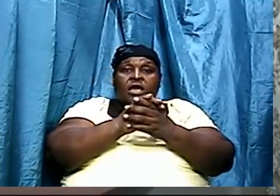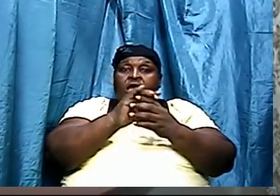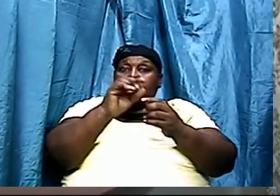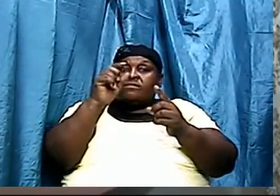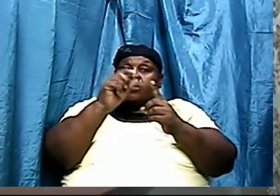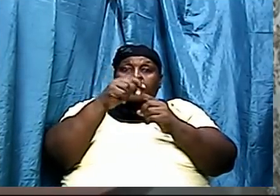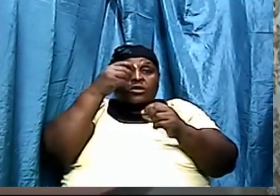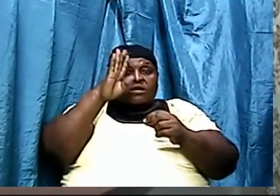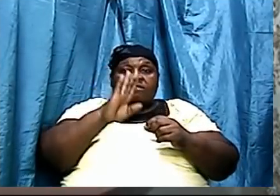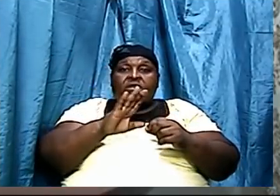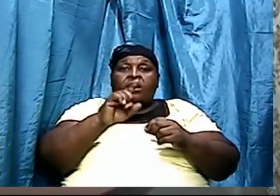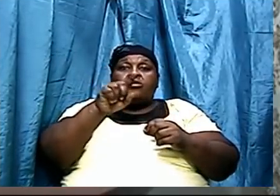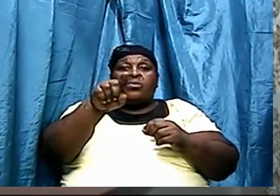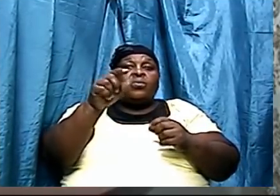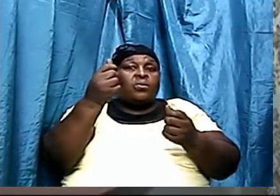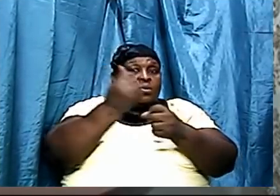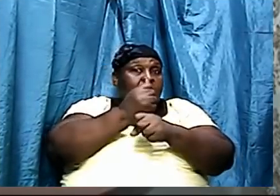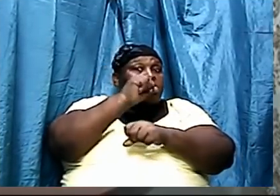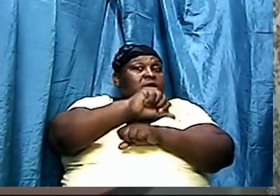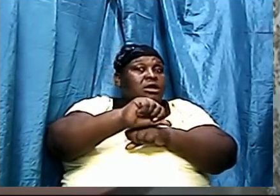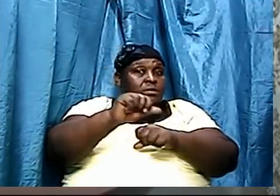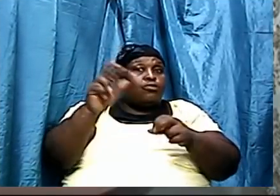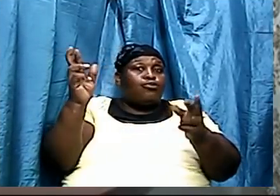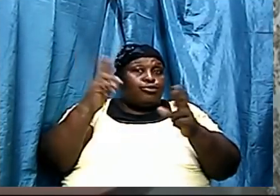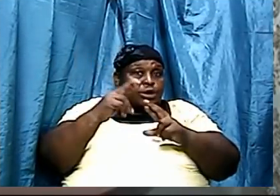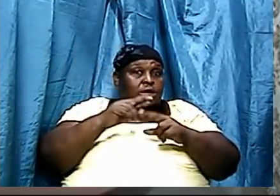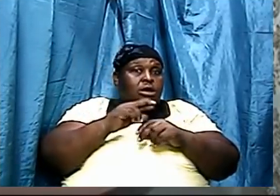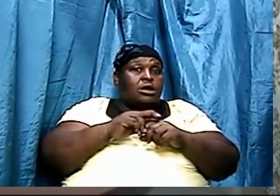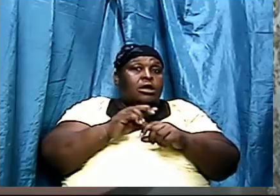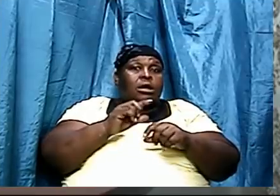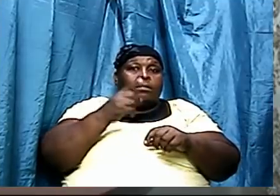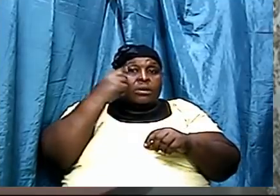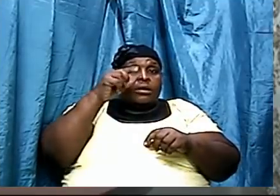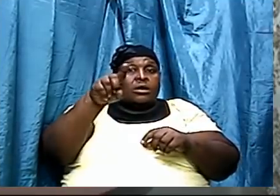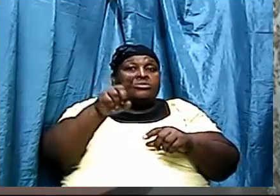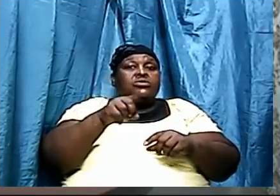Holy Begotten Son of God the Bible said repent